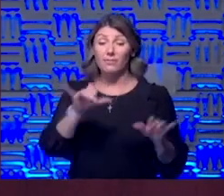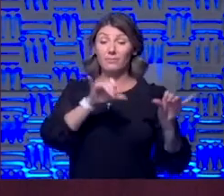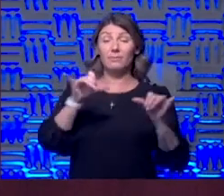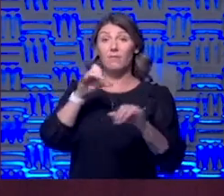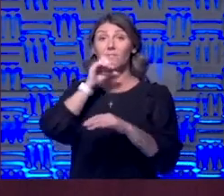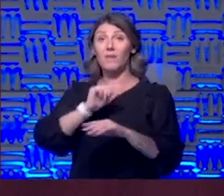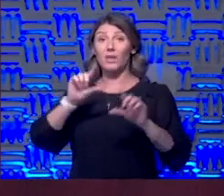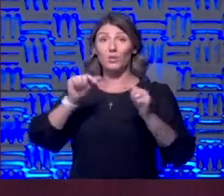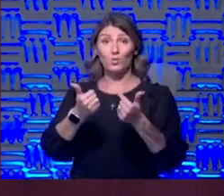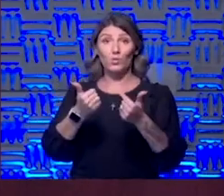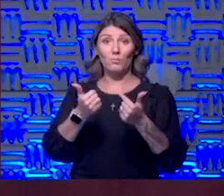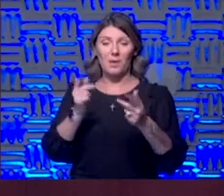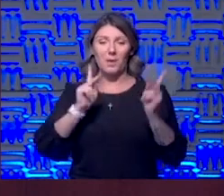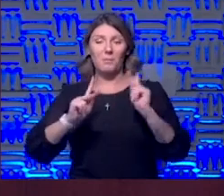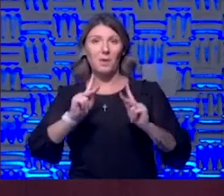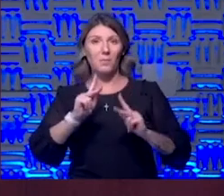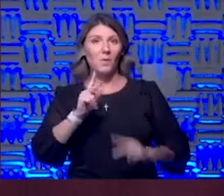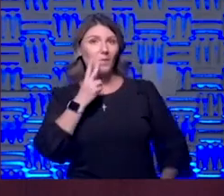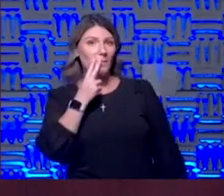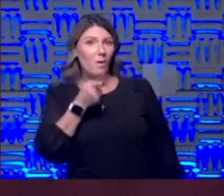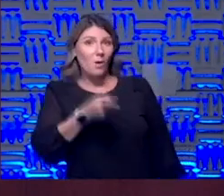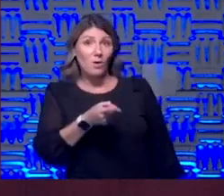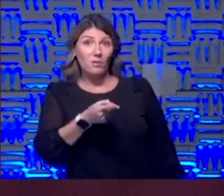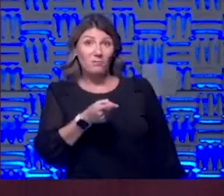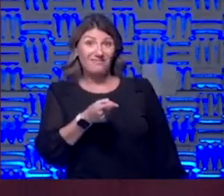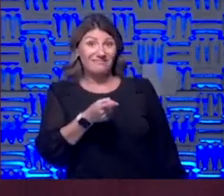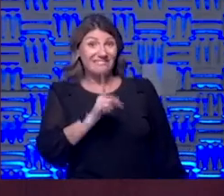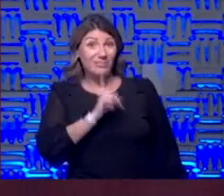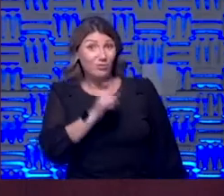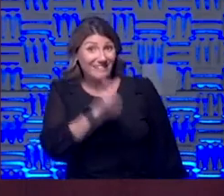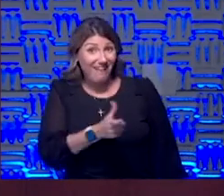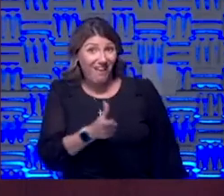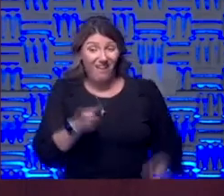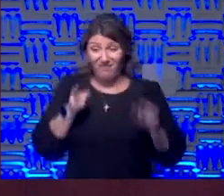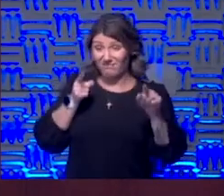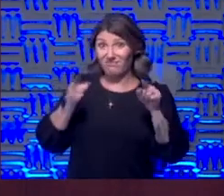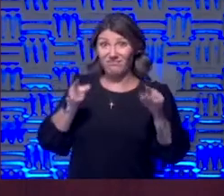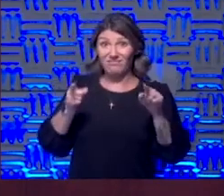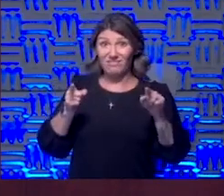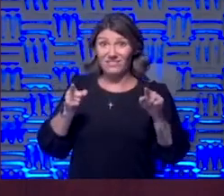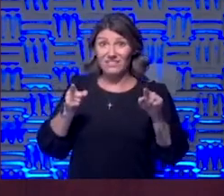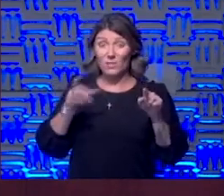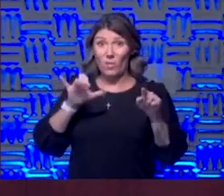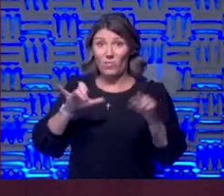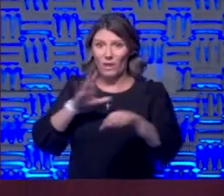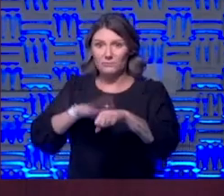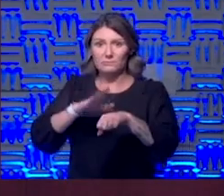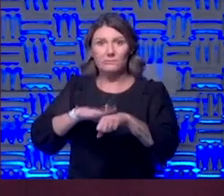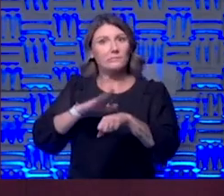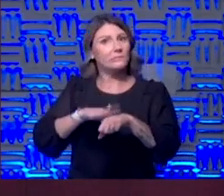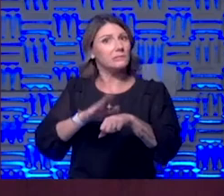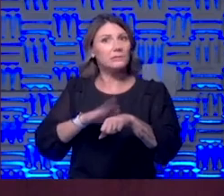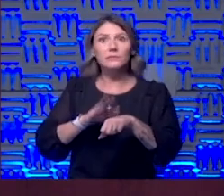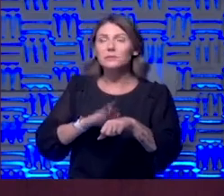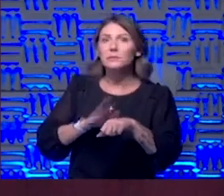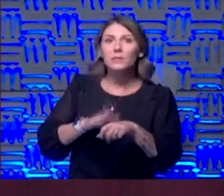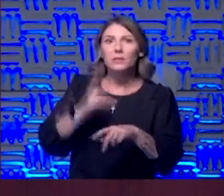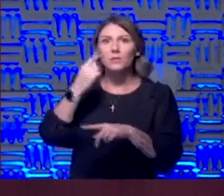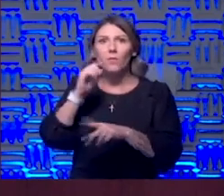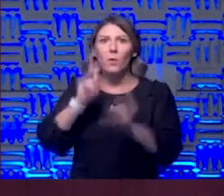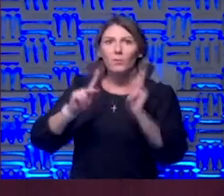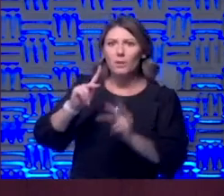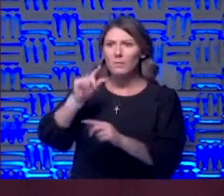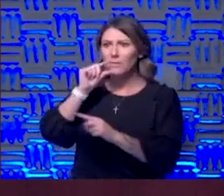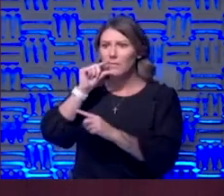who smokes it is not so that should be an alarm sign for people you know that we're